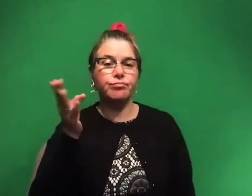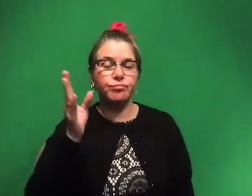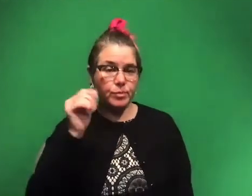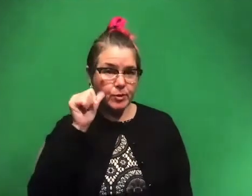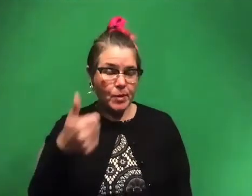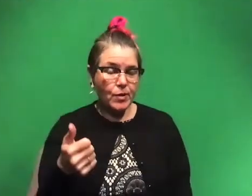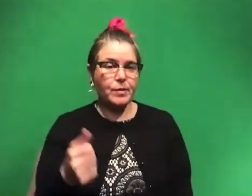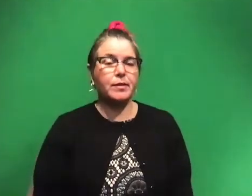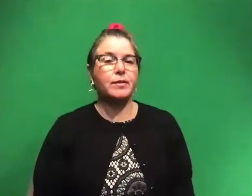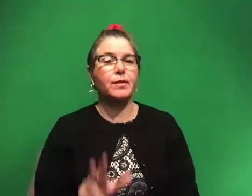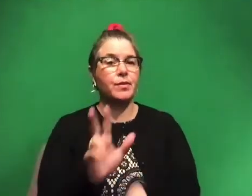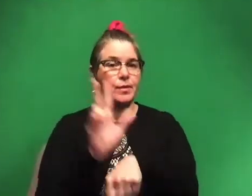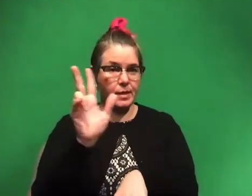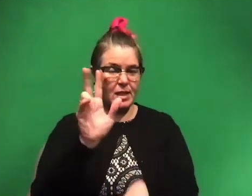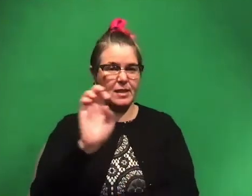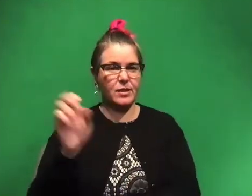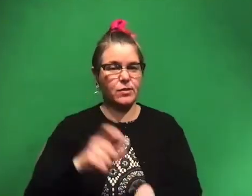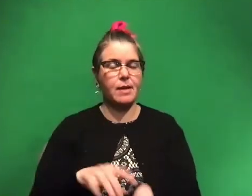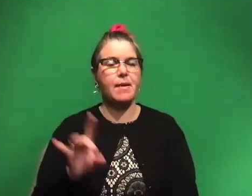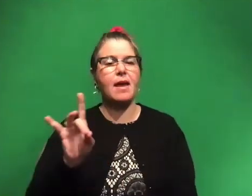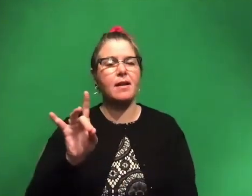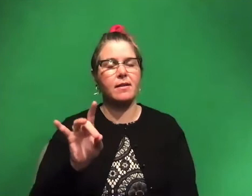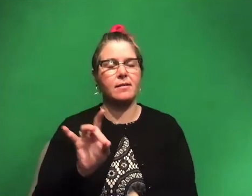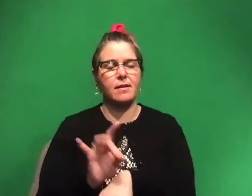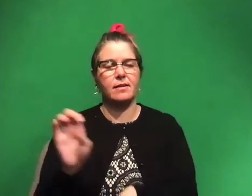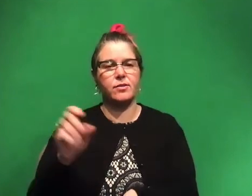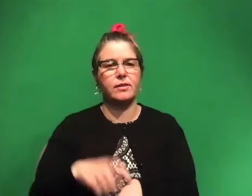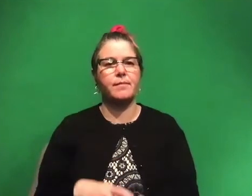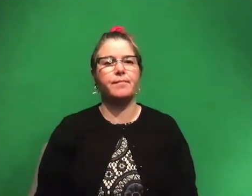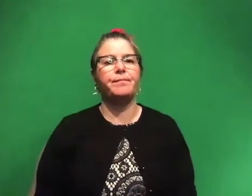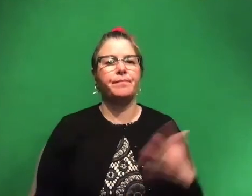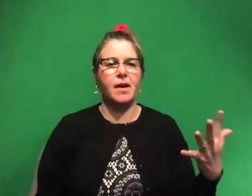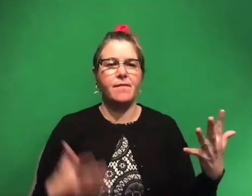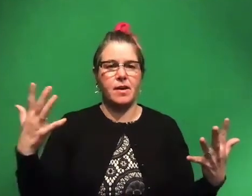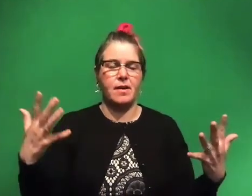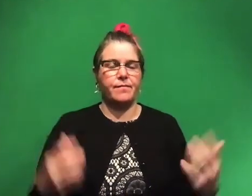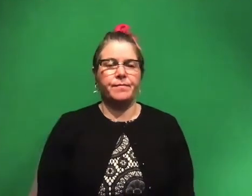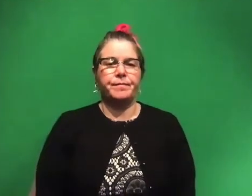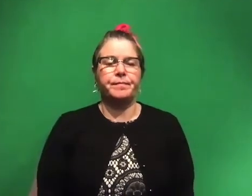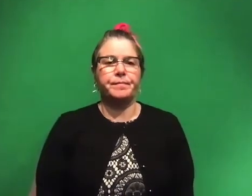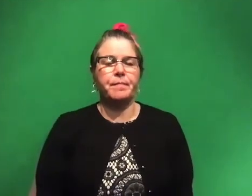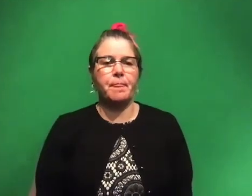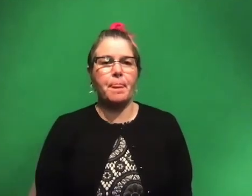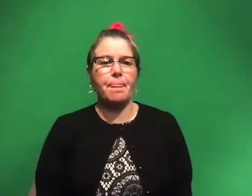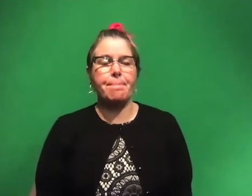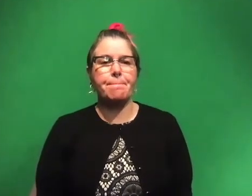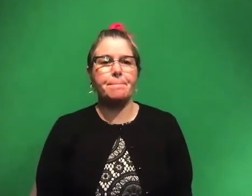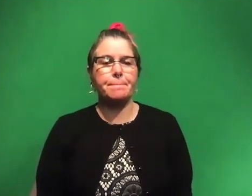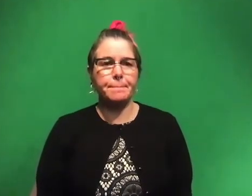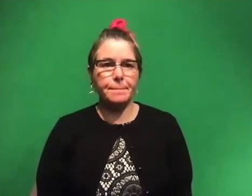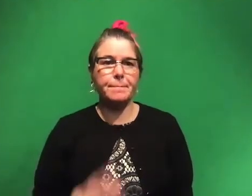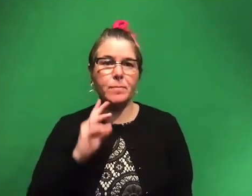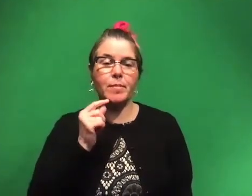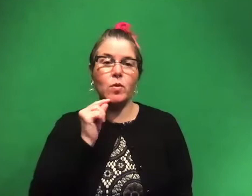uh, at 3 p.m. Eastern and 8 p.m. Eastern, 5 at 3, 5 at 8. Um, it's going to be cool,